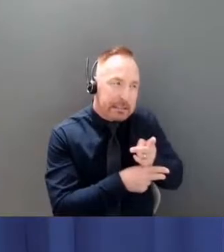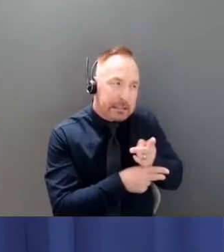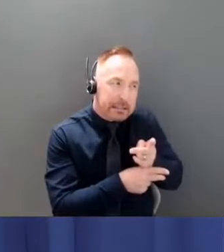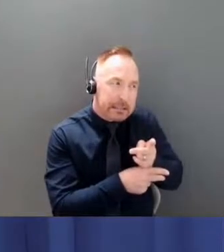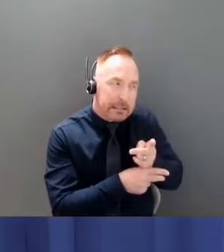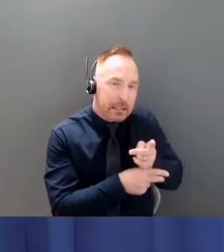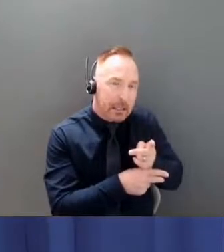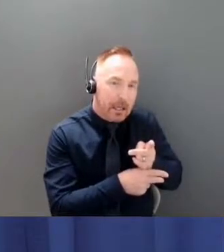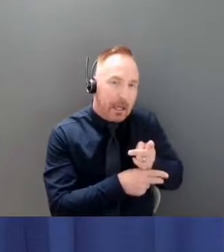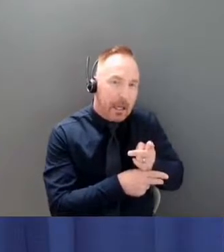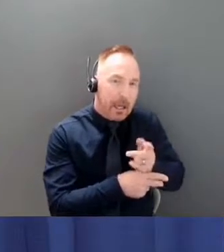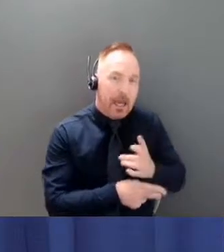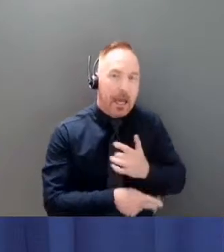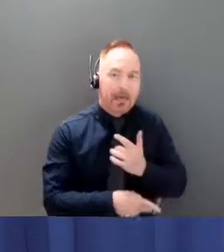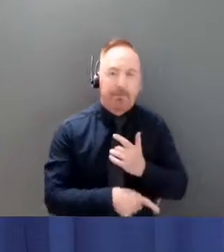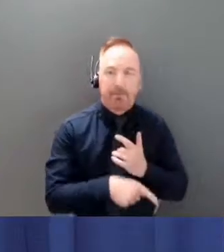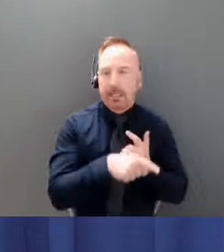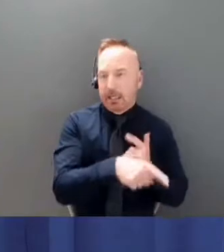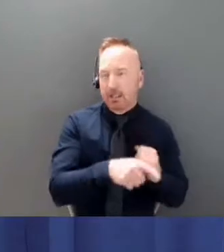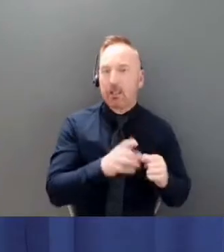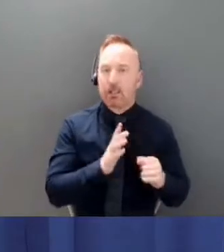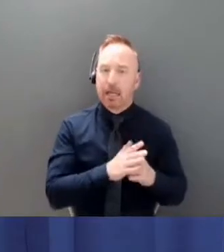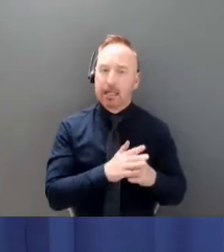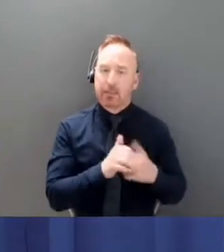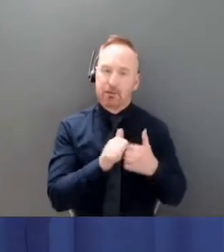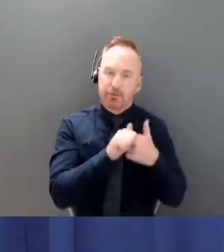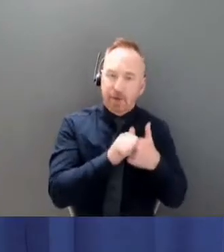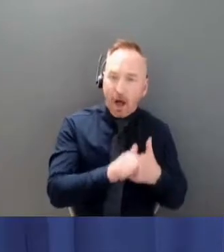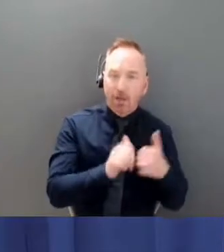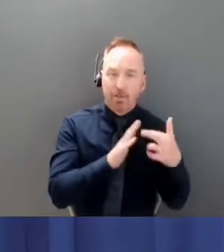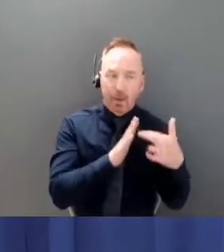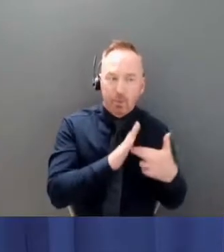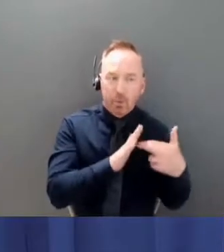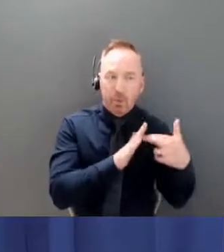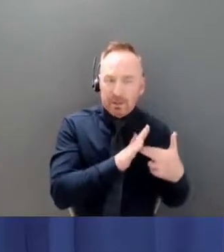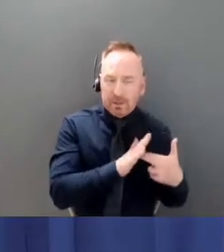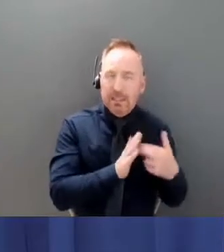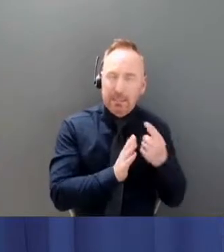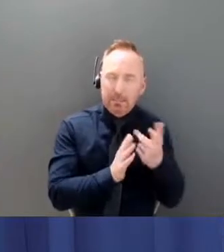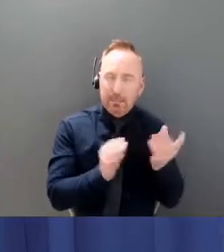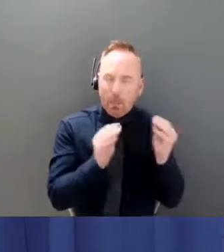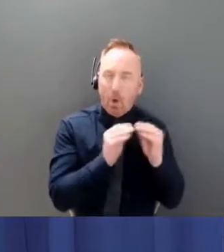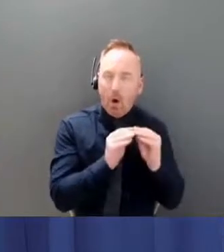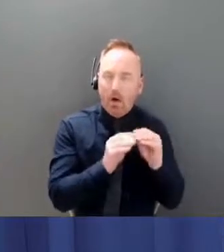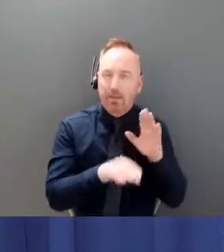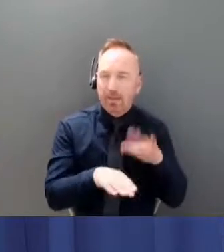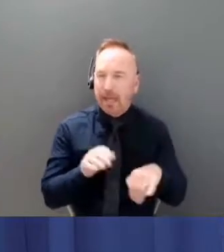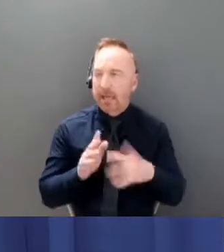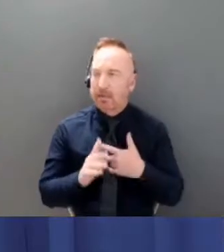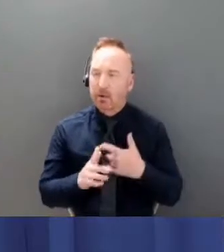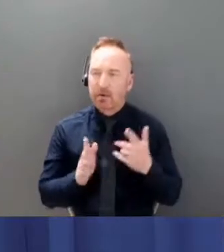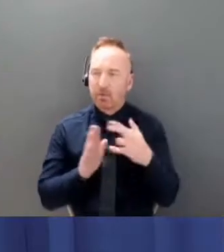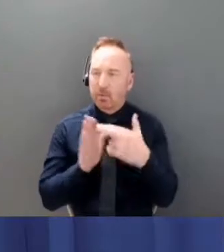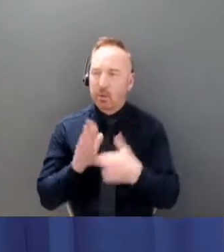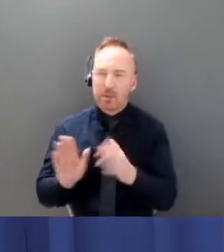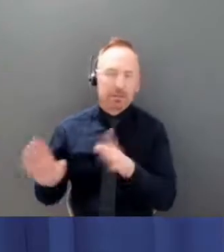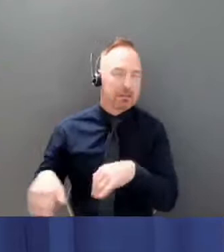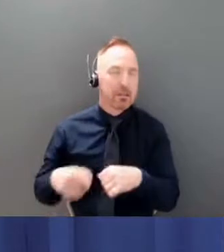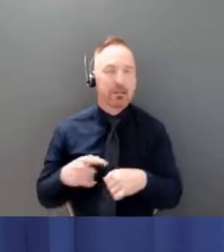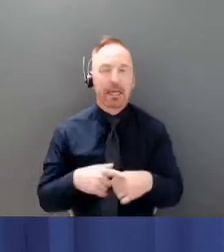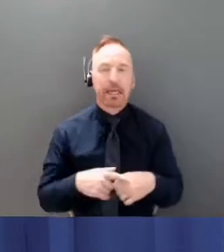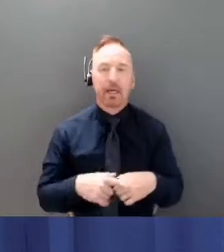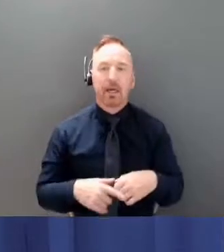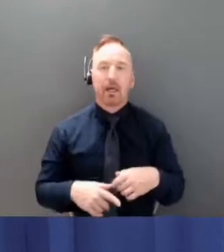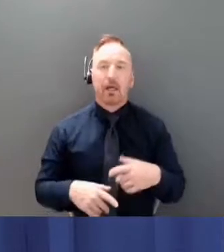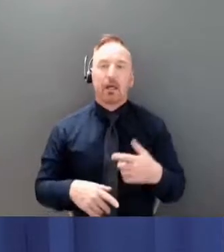measures and less inclined to kind of go go out and have a house party or a gathering so i think there was a feeling that it's over we haven't seen covert